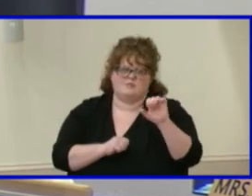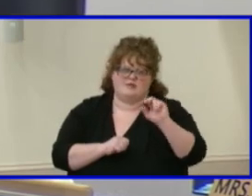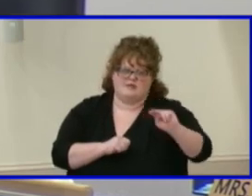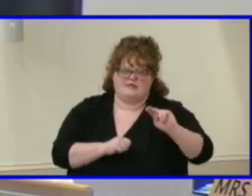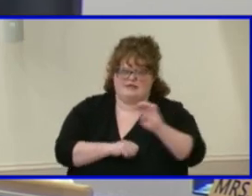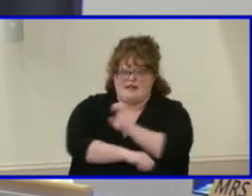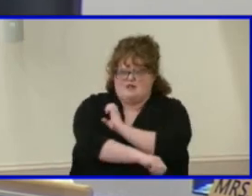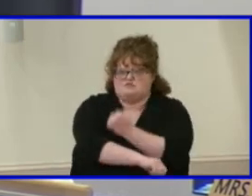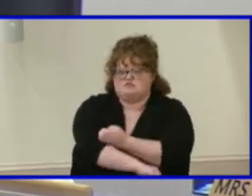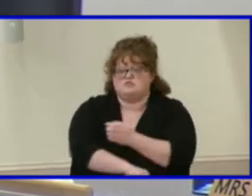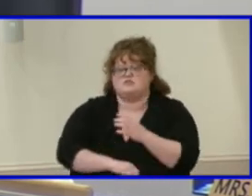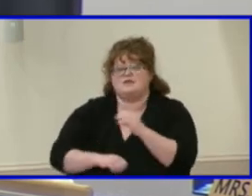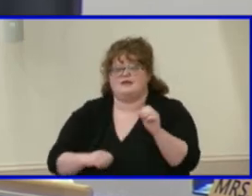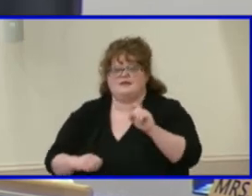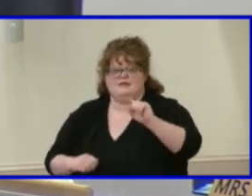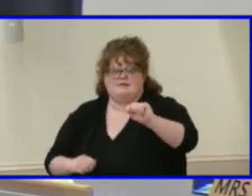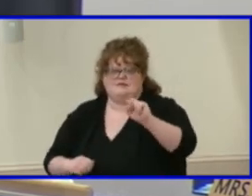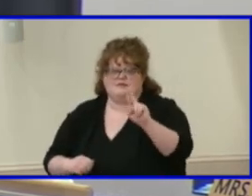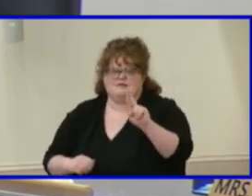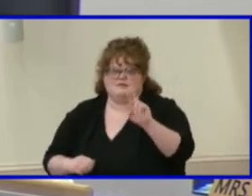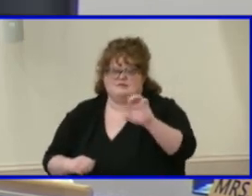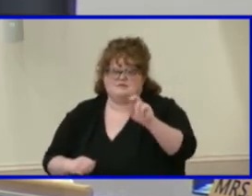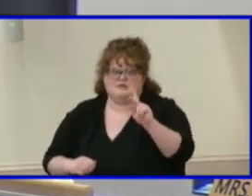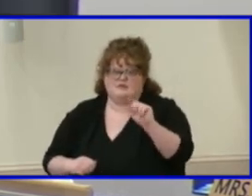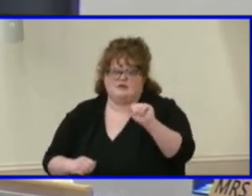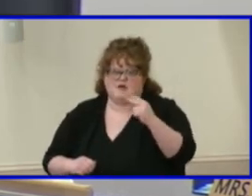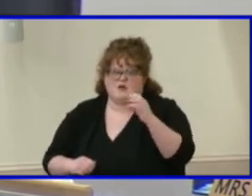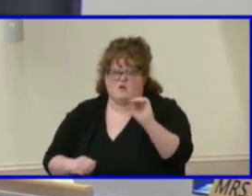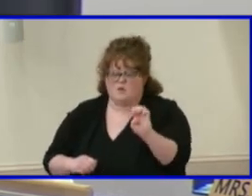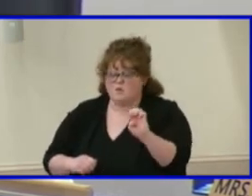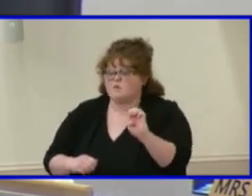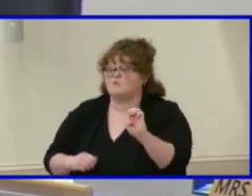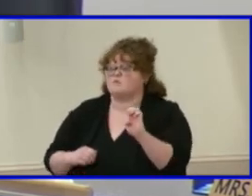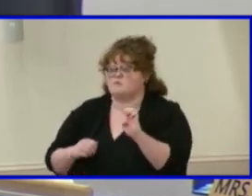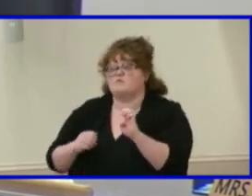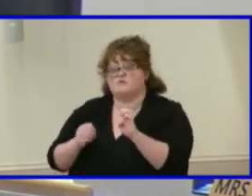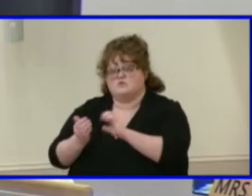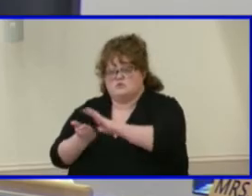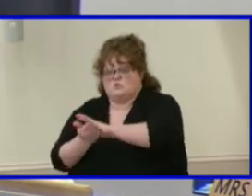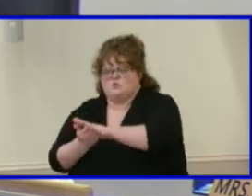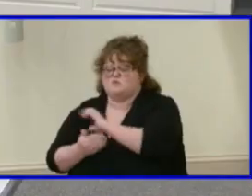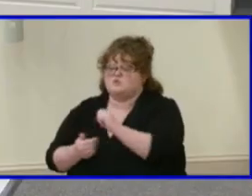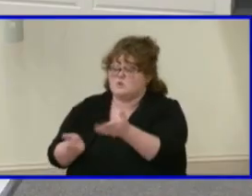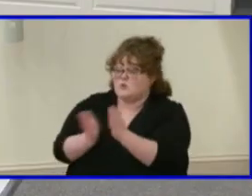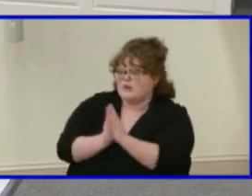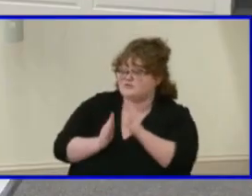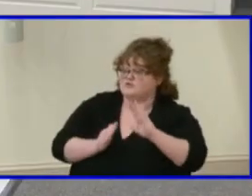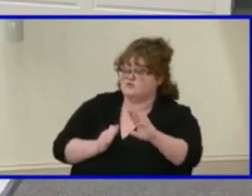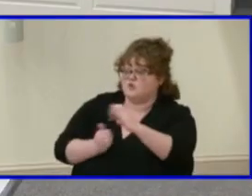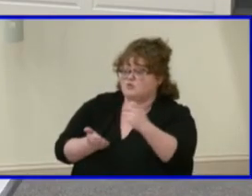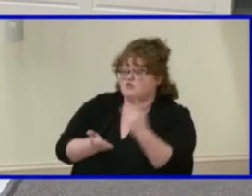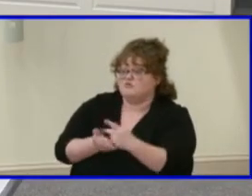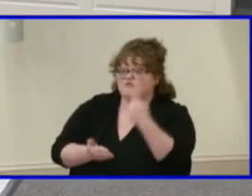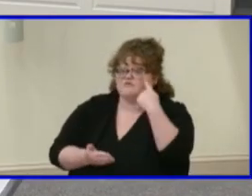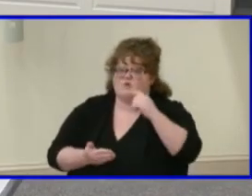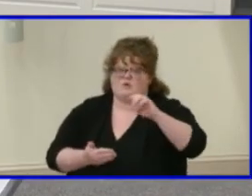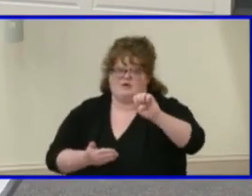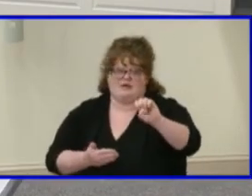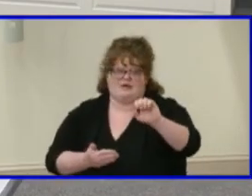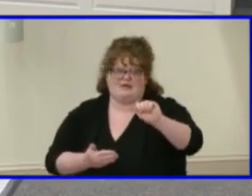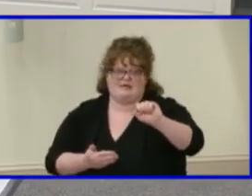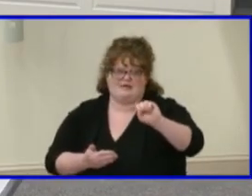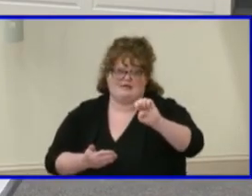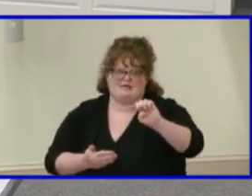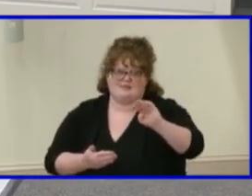a bit about which we're guess a of um our commission uh to the easement that's part of the replacement project. They are seeking your approval. Is there a motion to approve the Dominion Energy